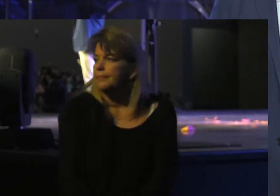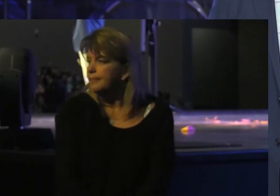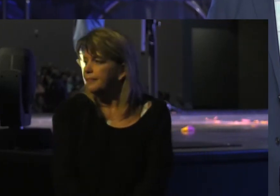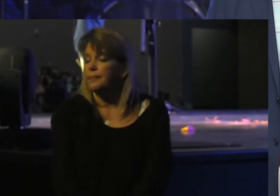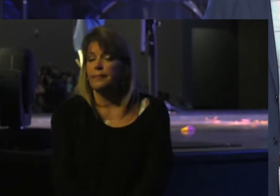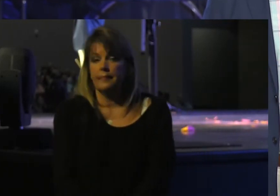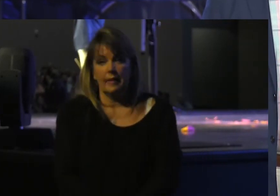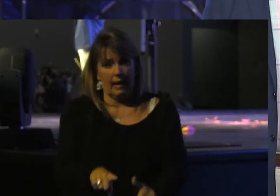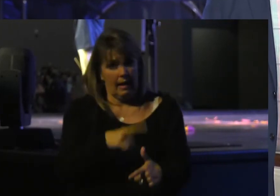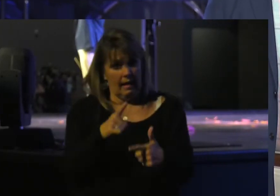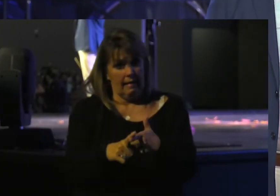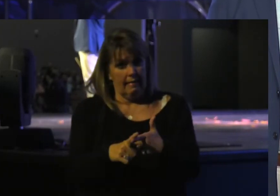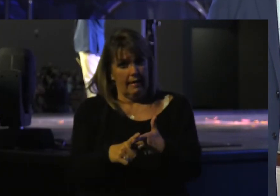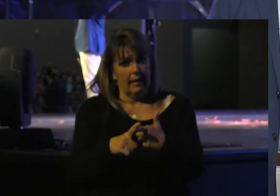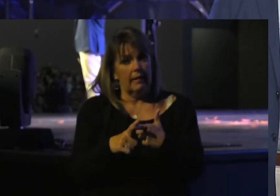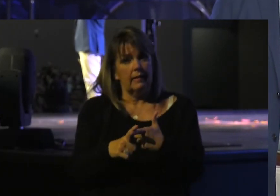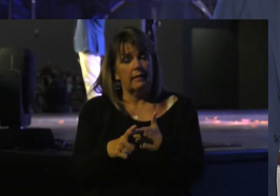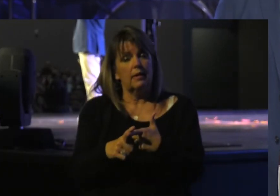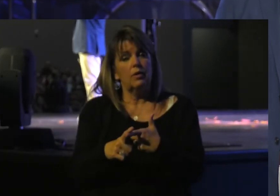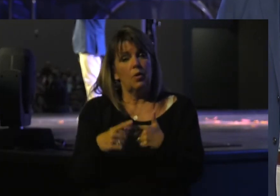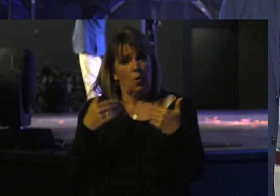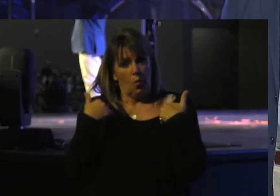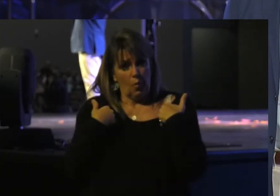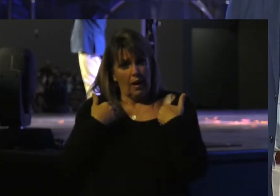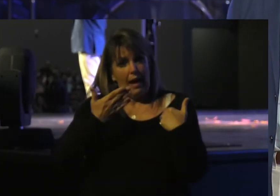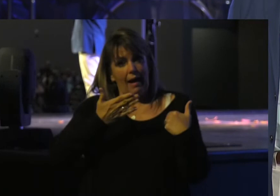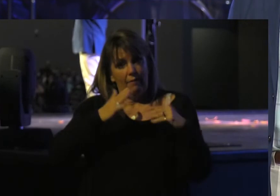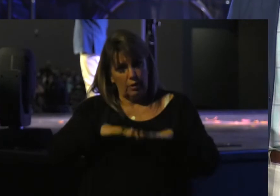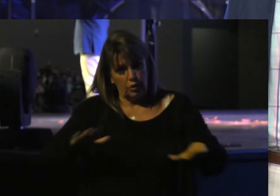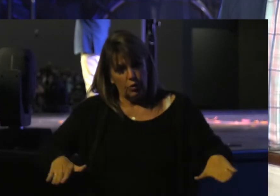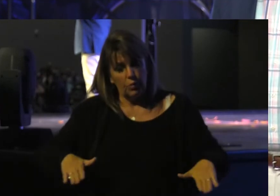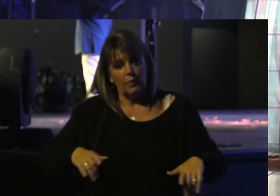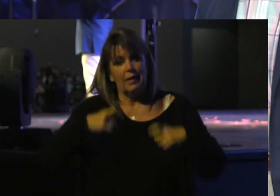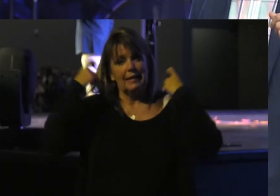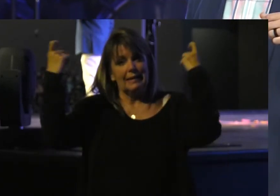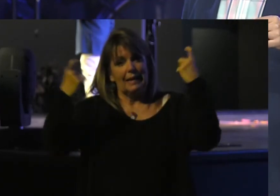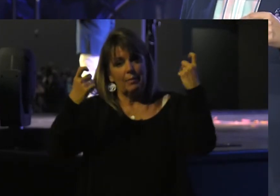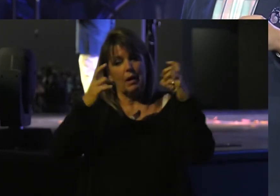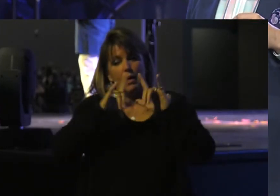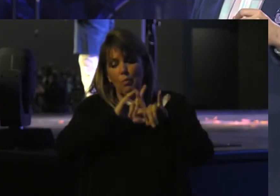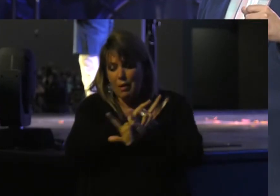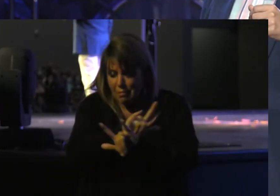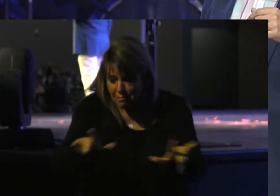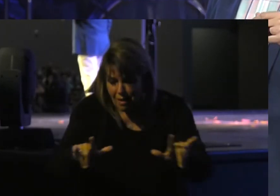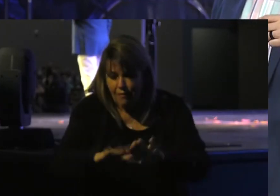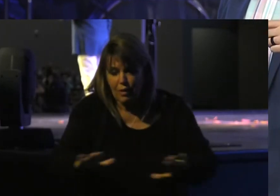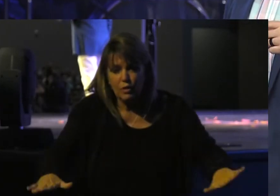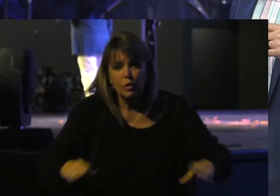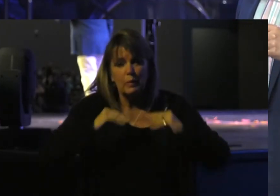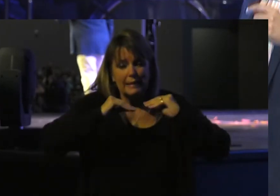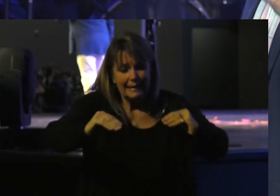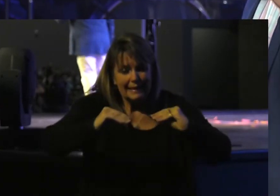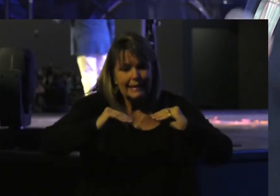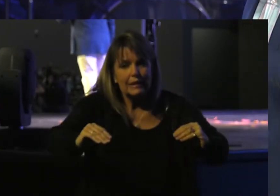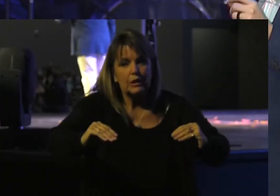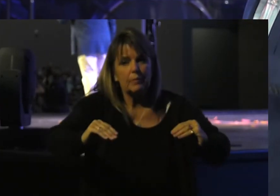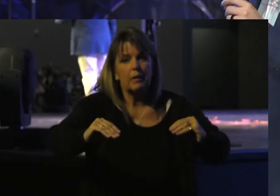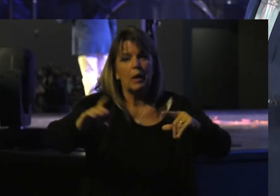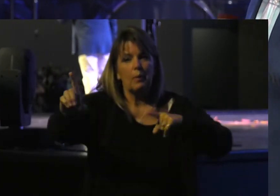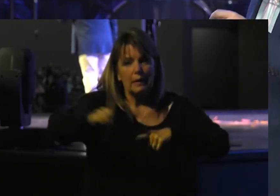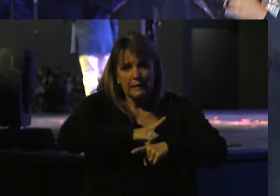Then When We're Giving Children We Celebrate Them We Love Them We Teach Them And We